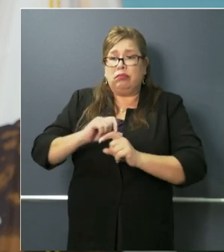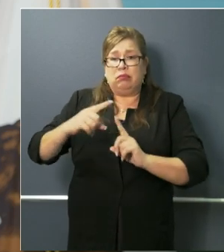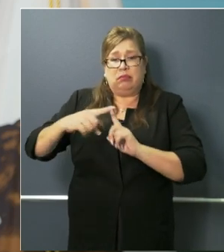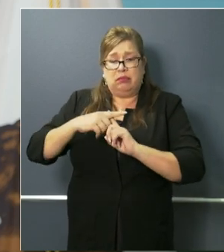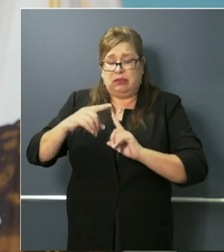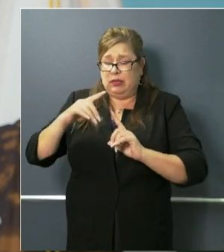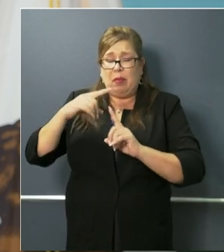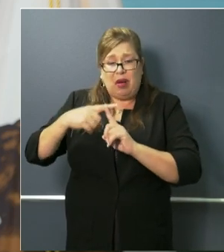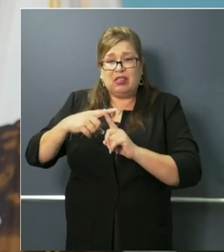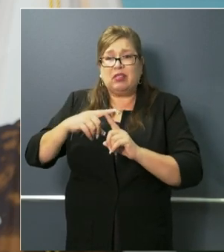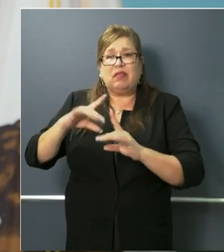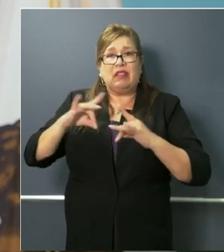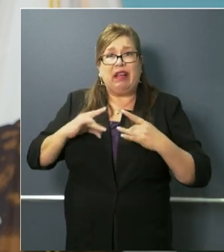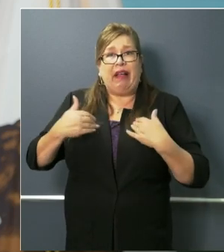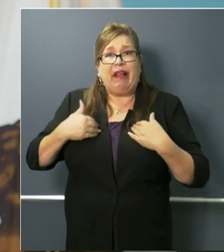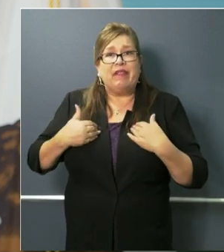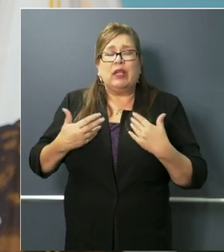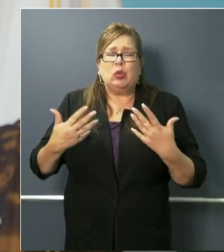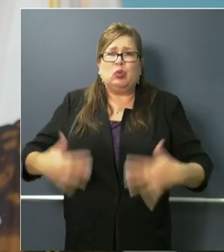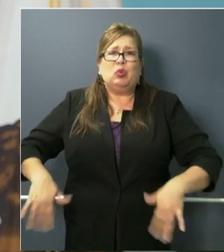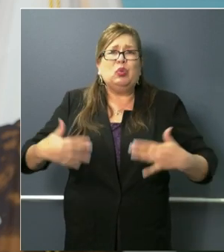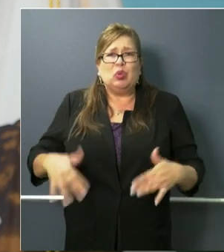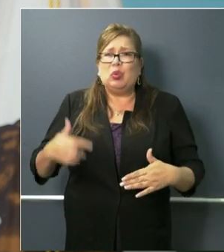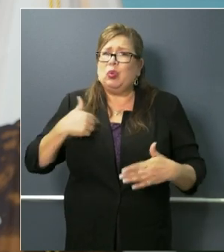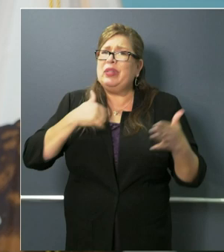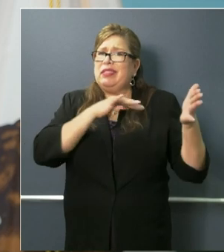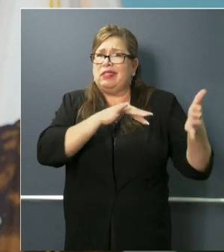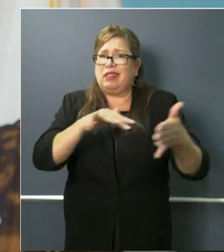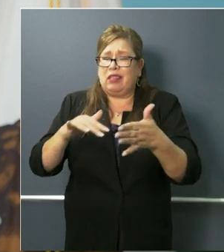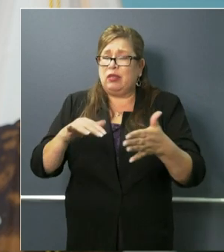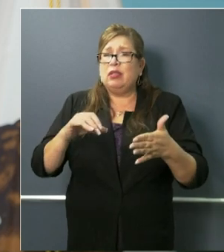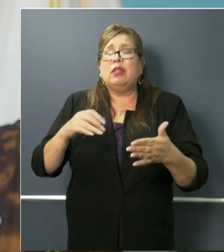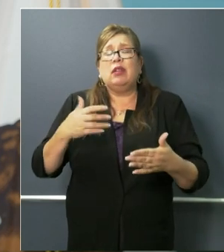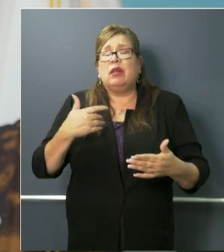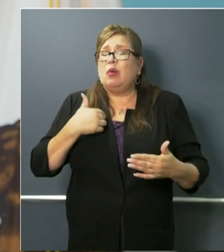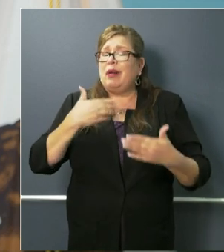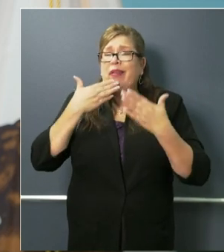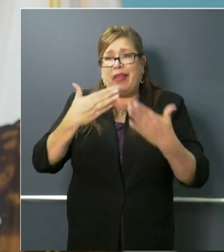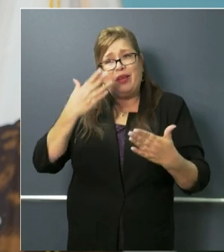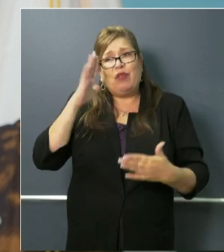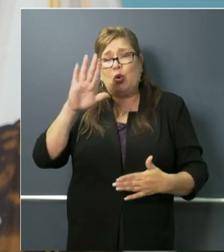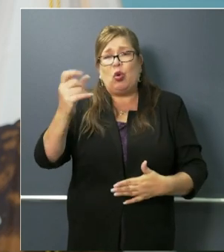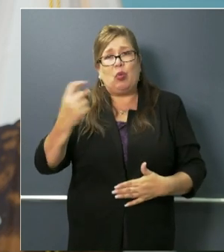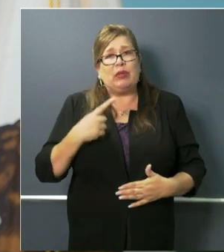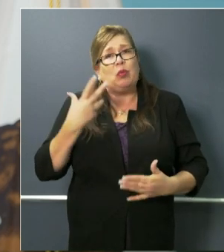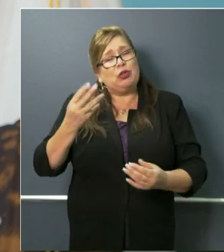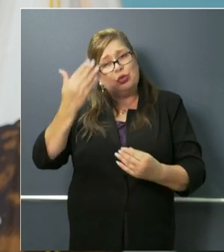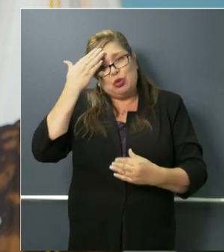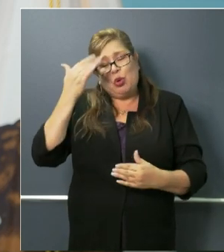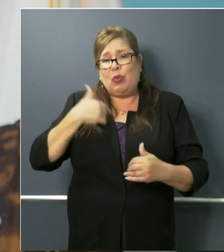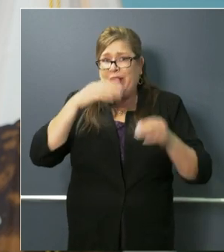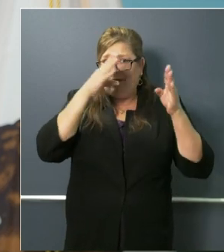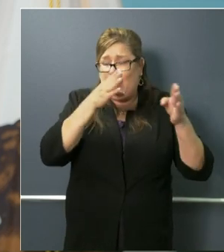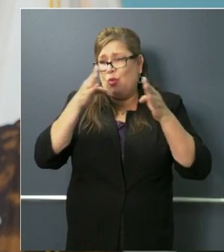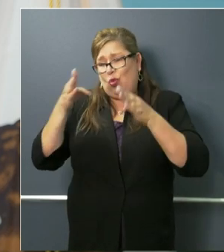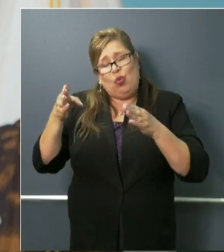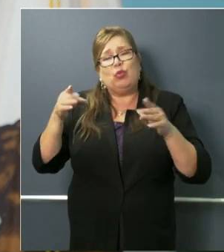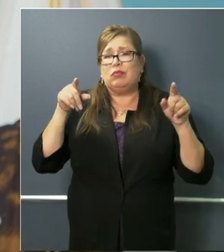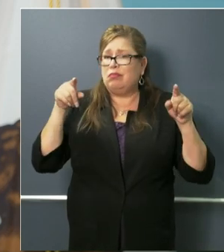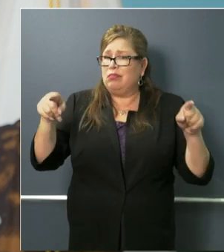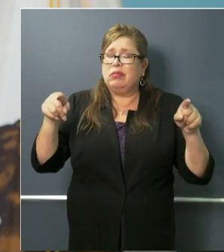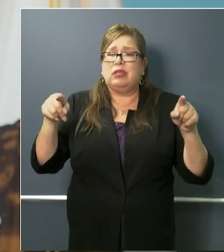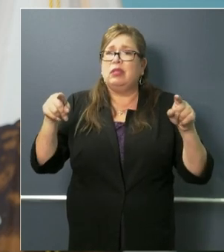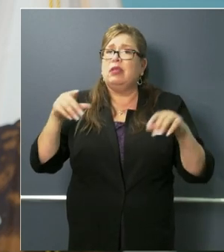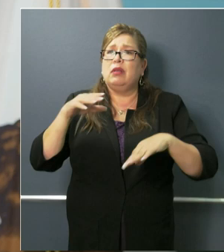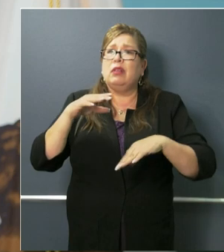magnitude of the human condition so thank you for this question and no this is uh this is a focus disproportionate